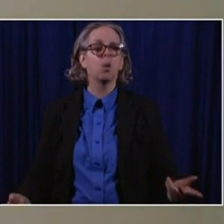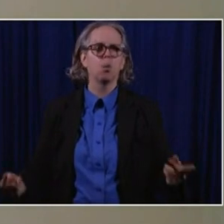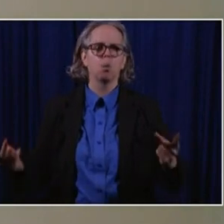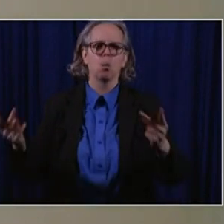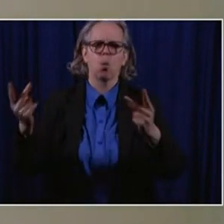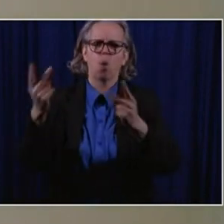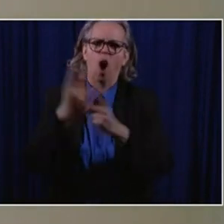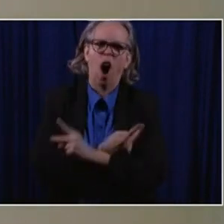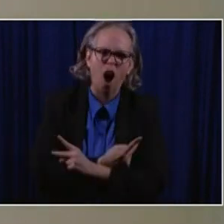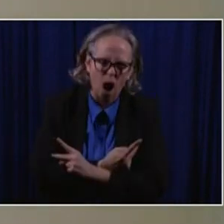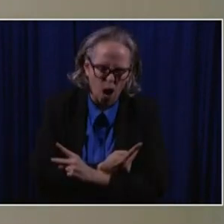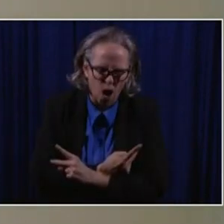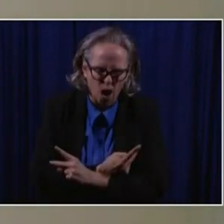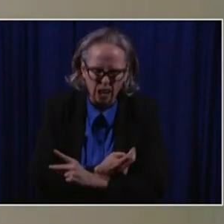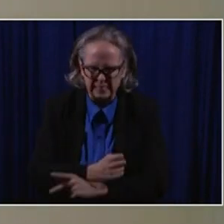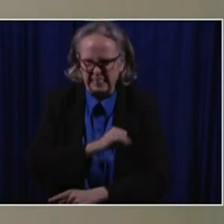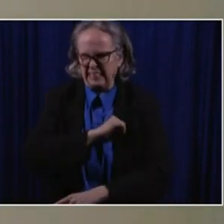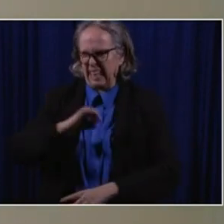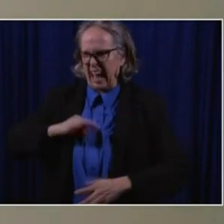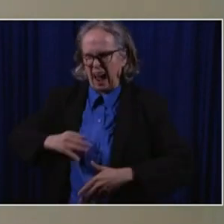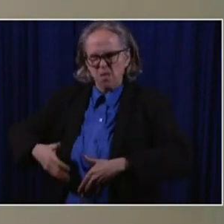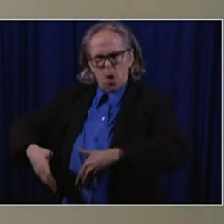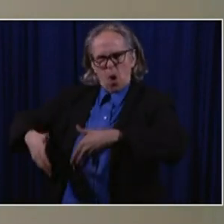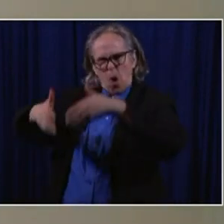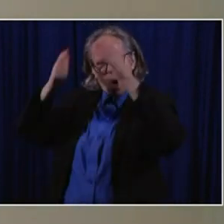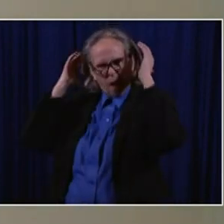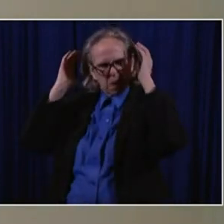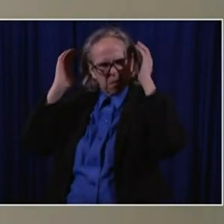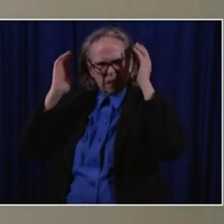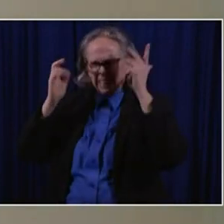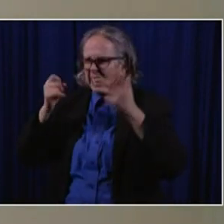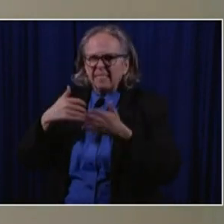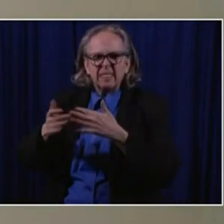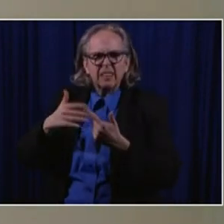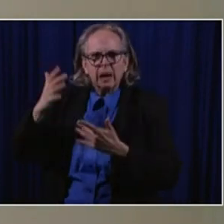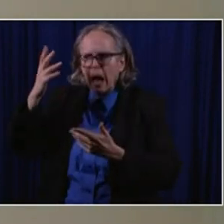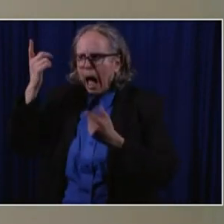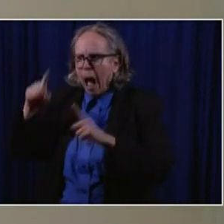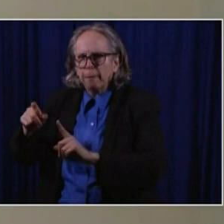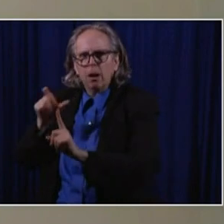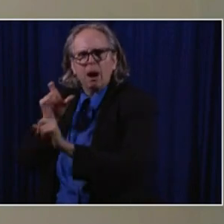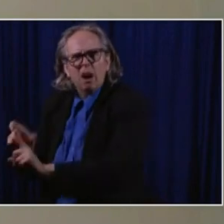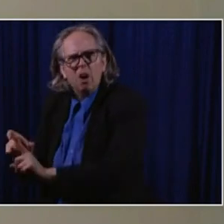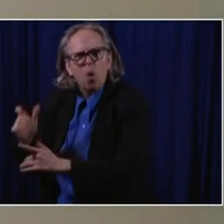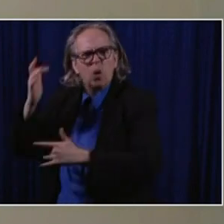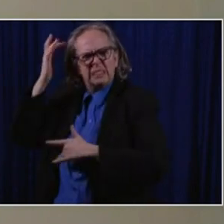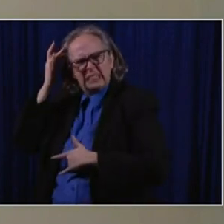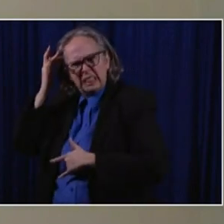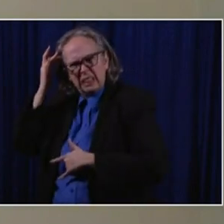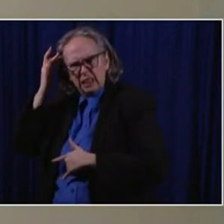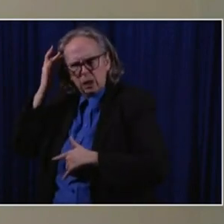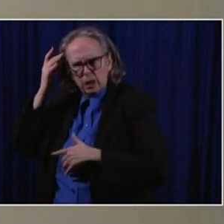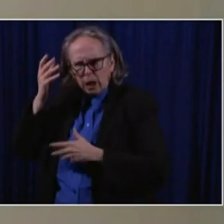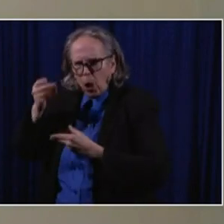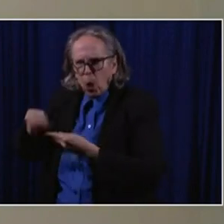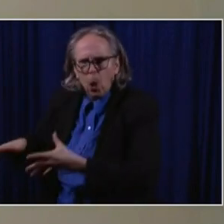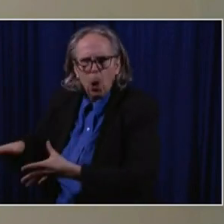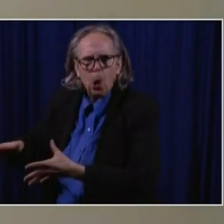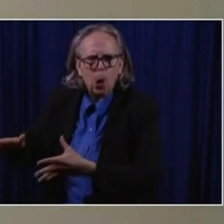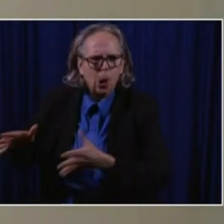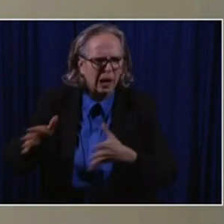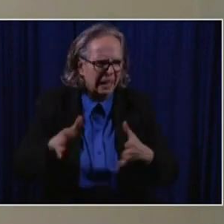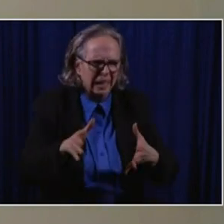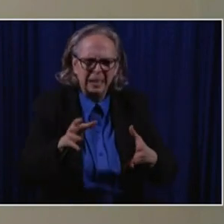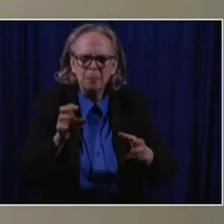impactful and we, we really are feeling that. Uh, so, uh, as we lose staff from the virus and